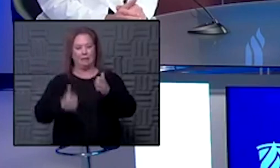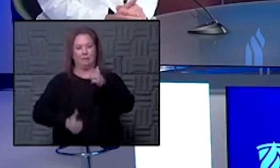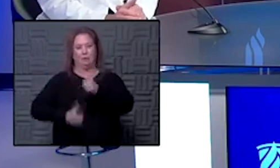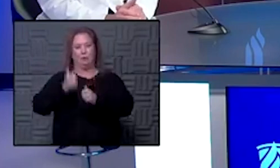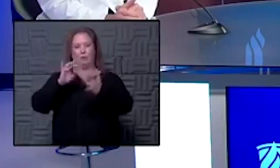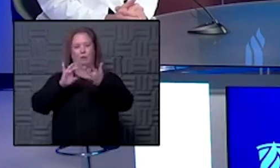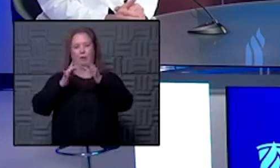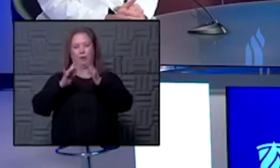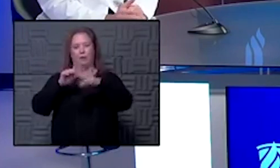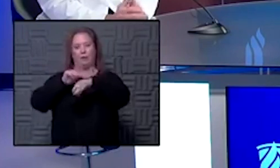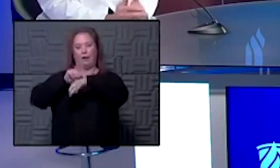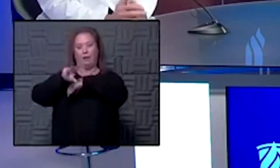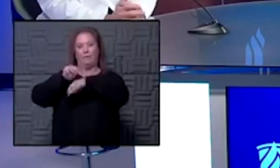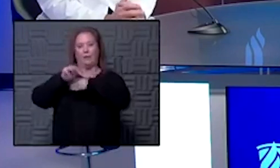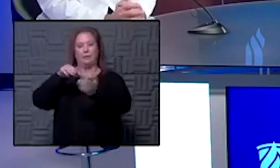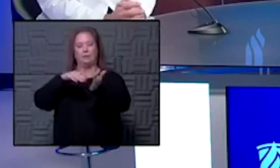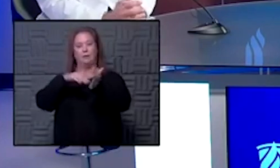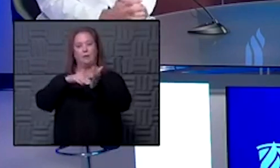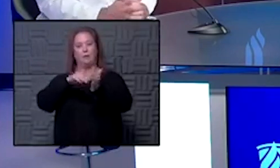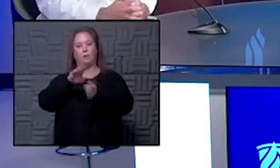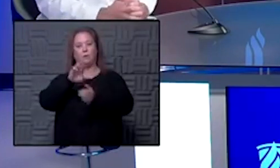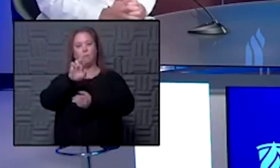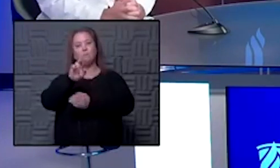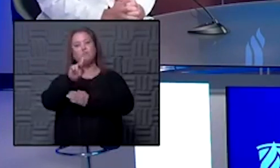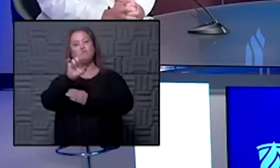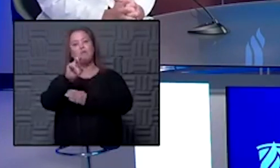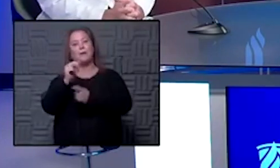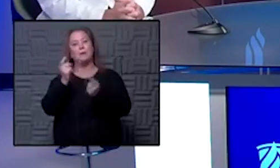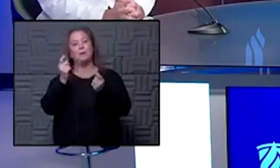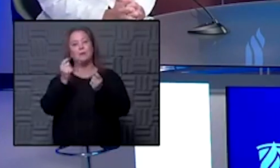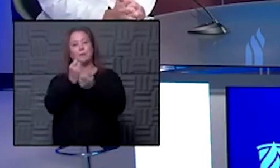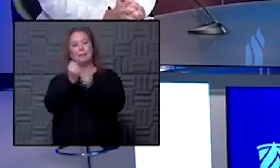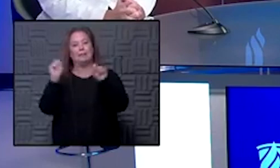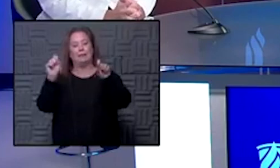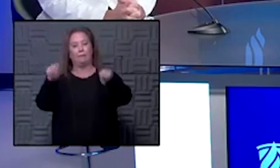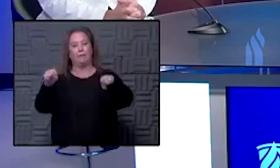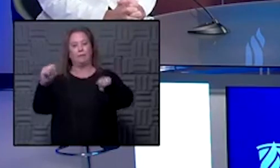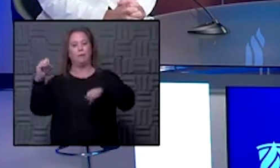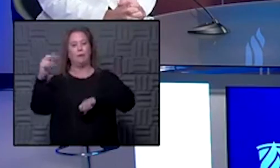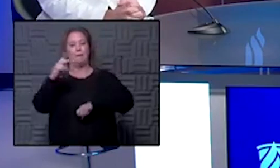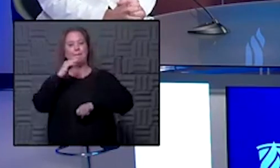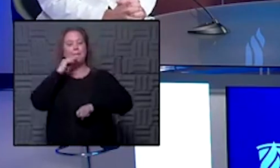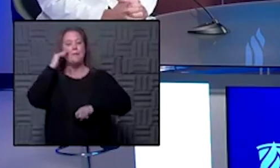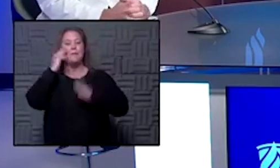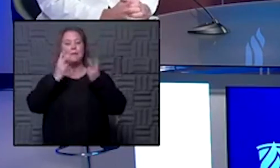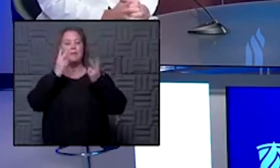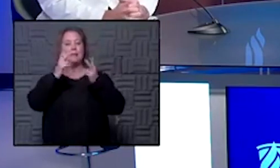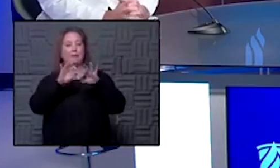online they want advice from the doctor on what should brecon do to be as safe as possible when visiting family